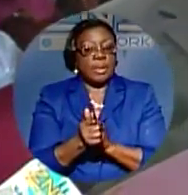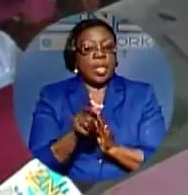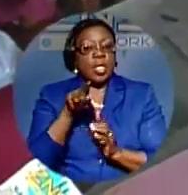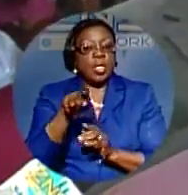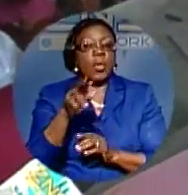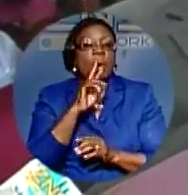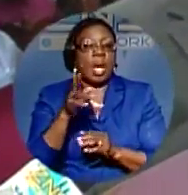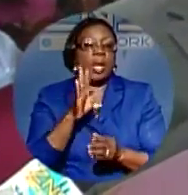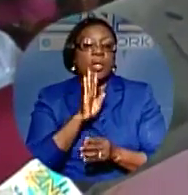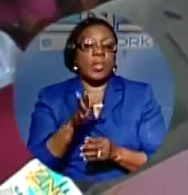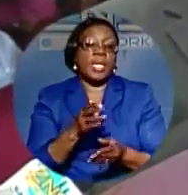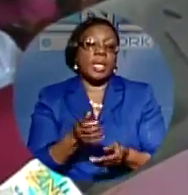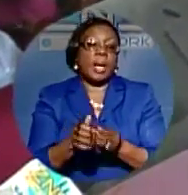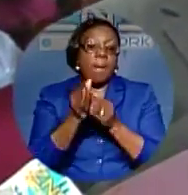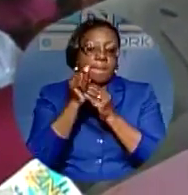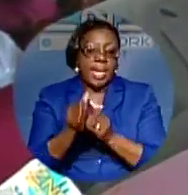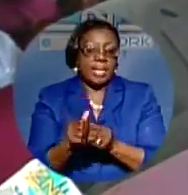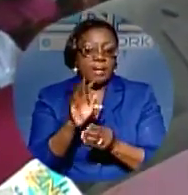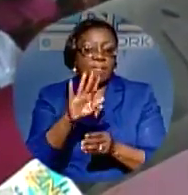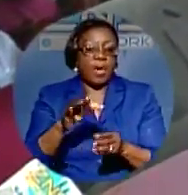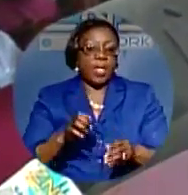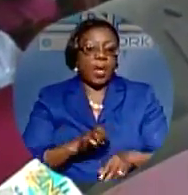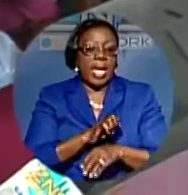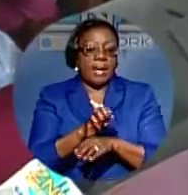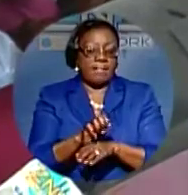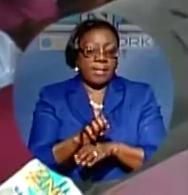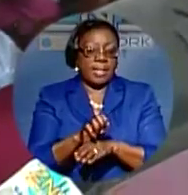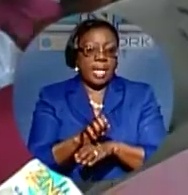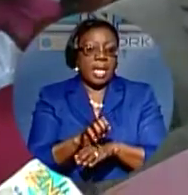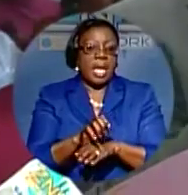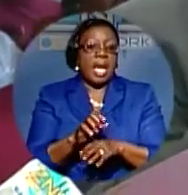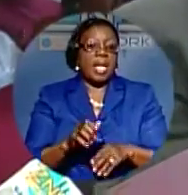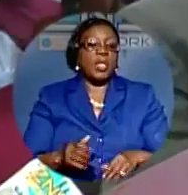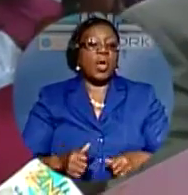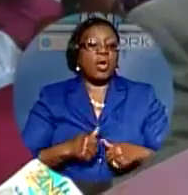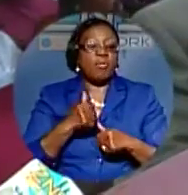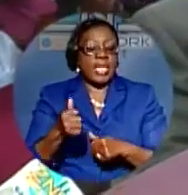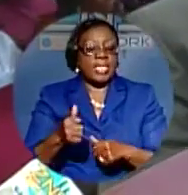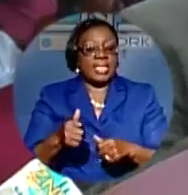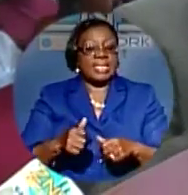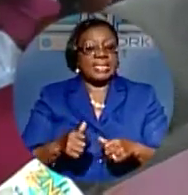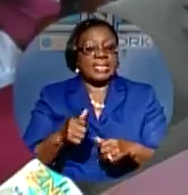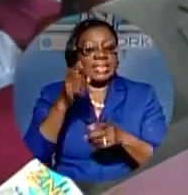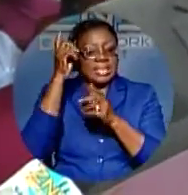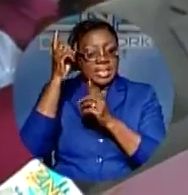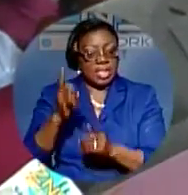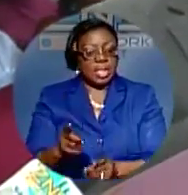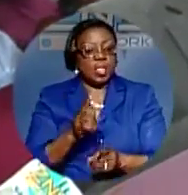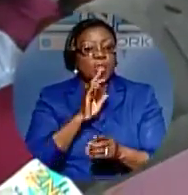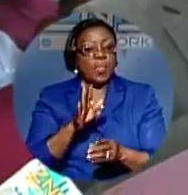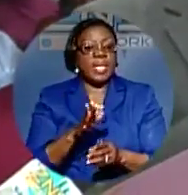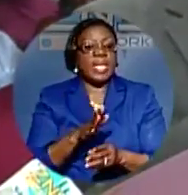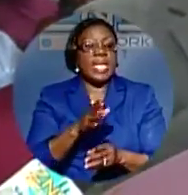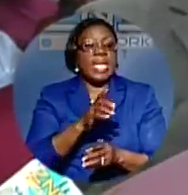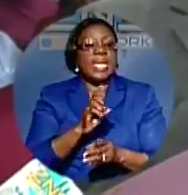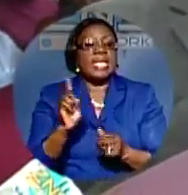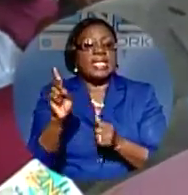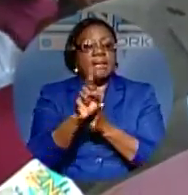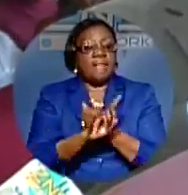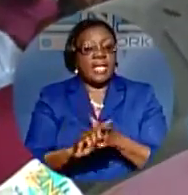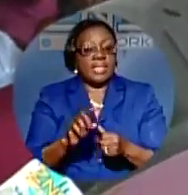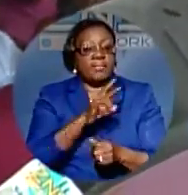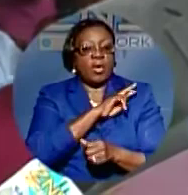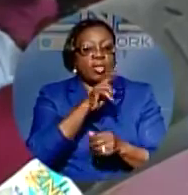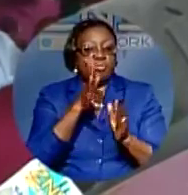you are to be commended for efforts and courageous decisions to become Defense Force Rangers. As members